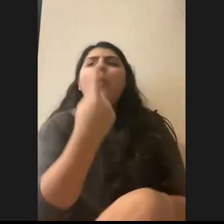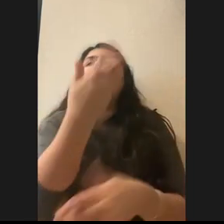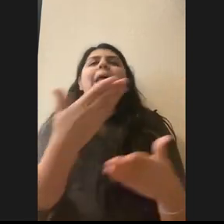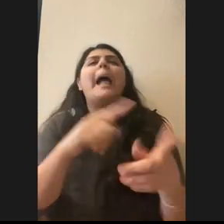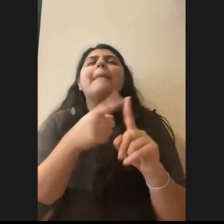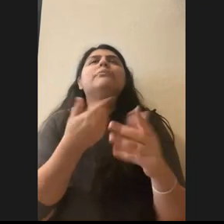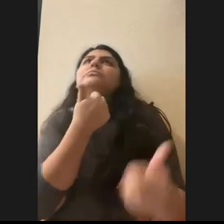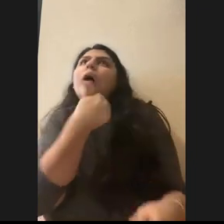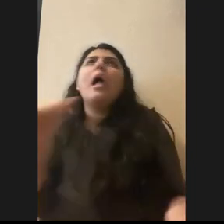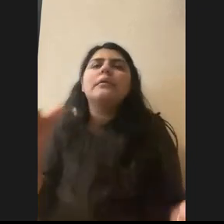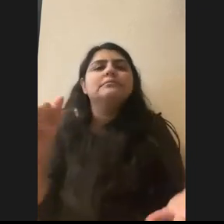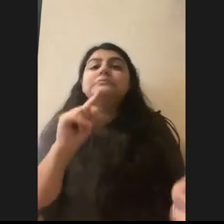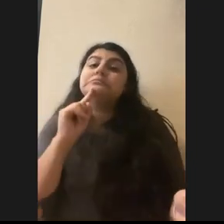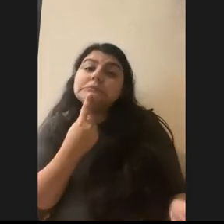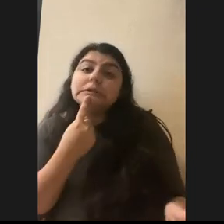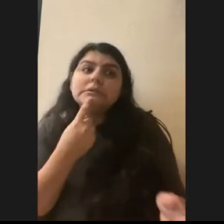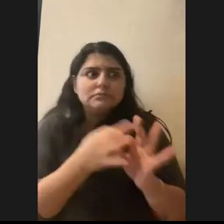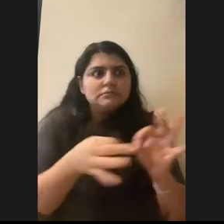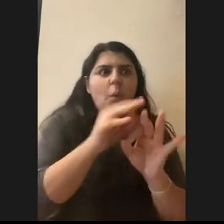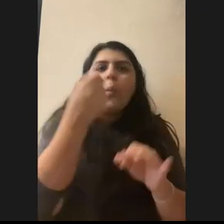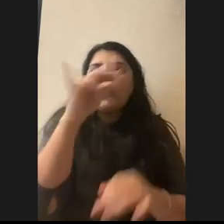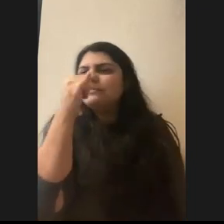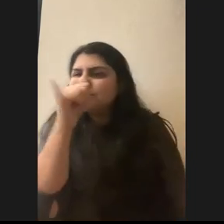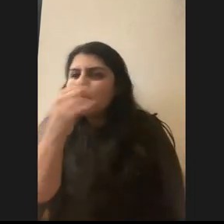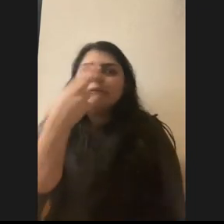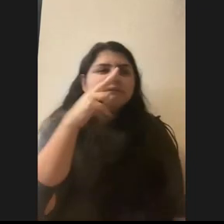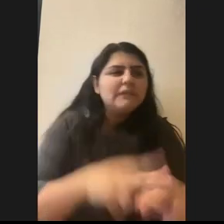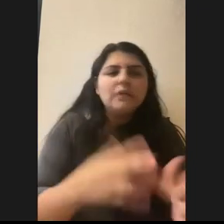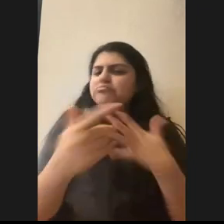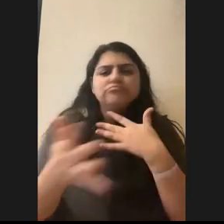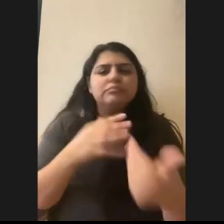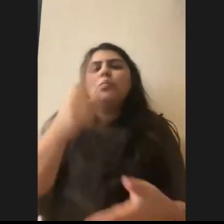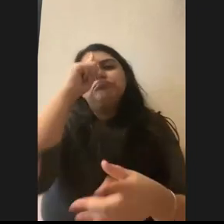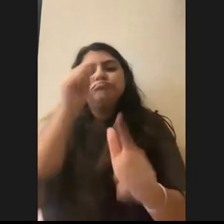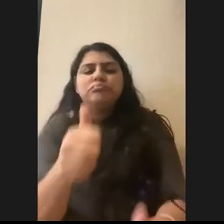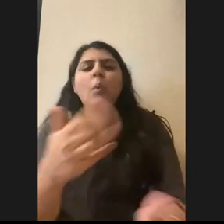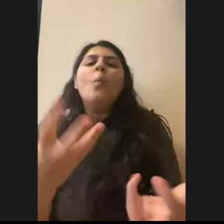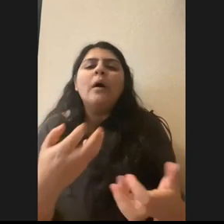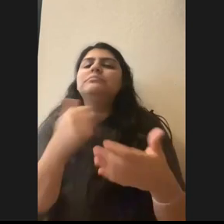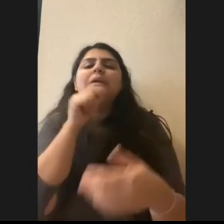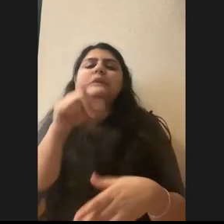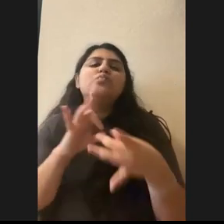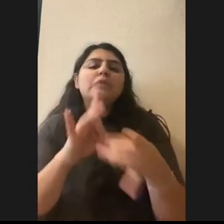be, um, serious and significant or silly and fun. It can be whatever you want. It doesn't have to be related to anything.